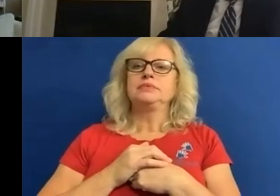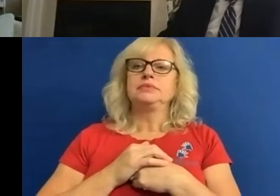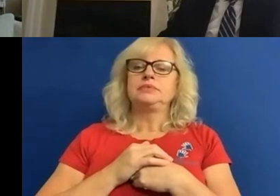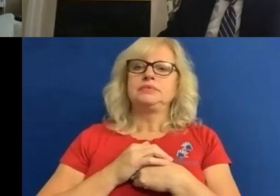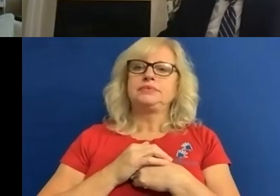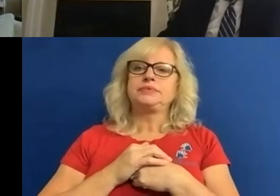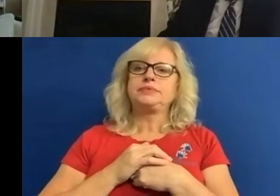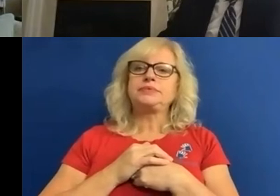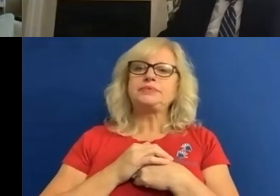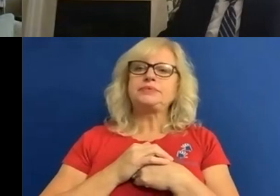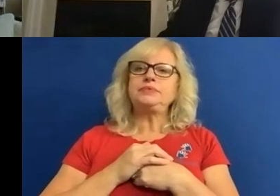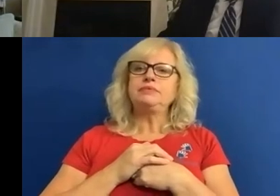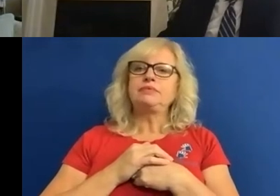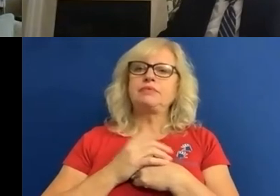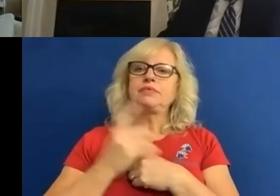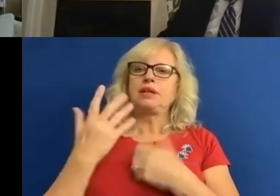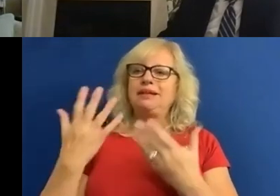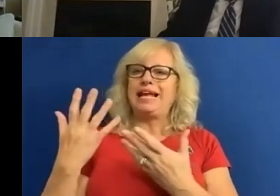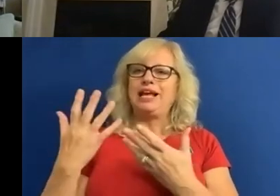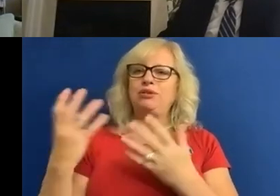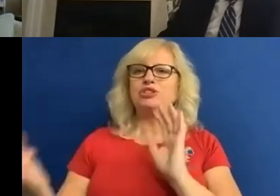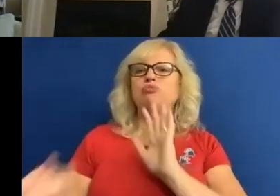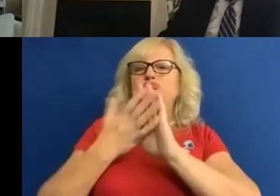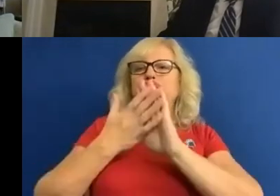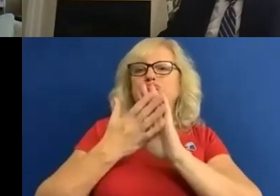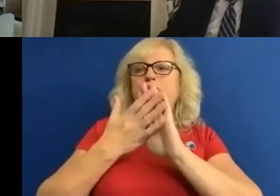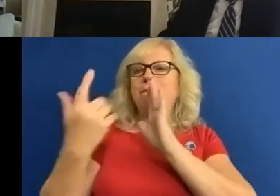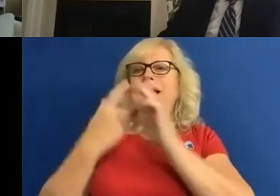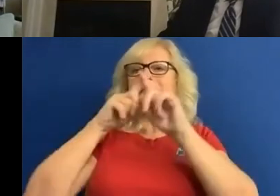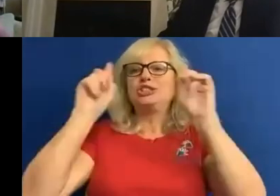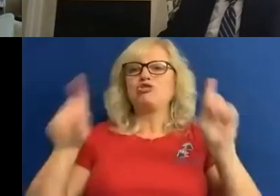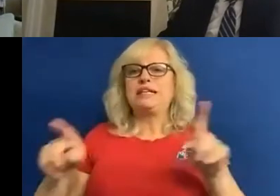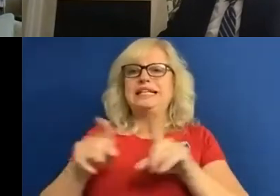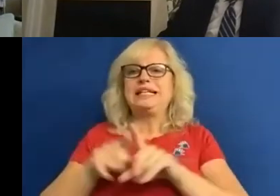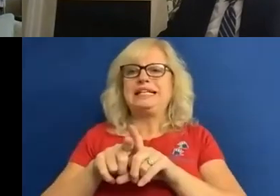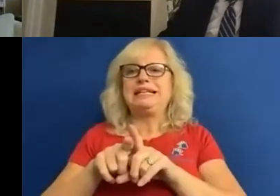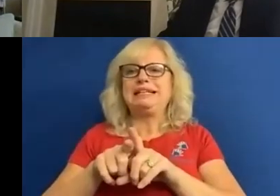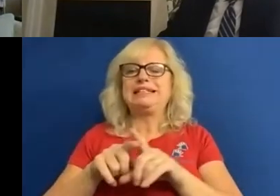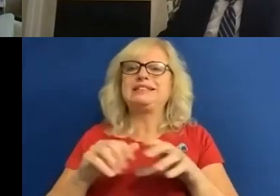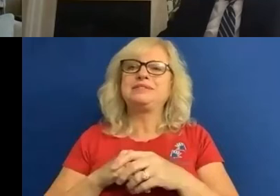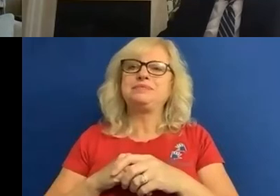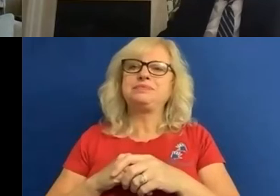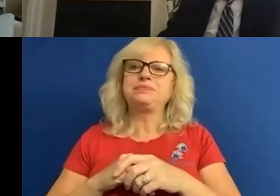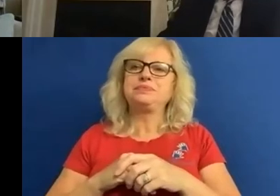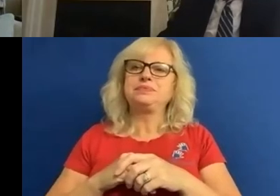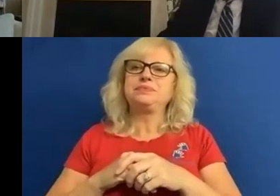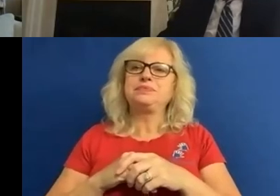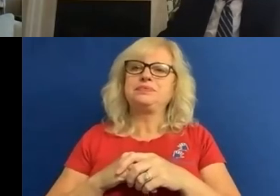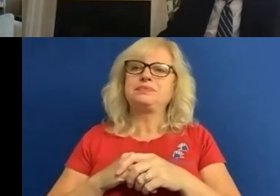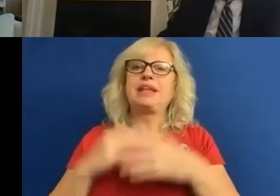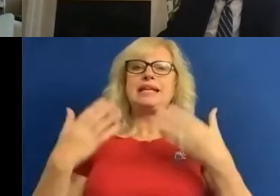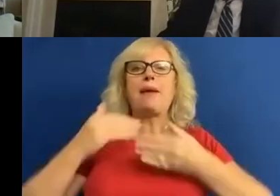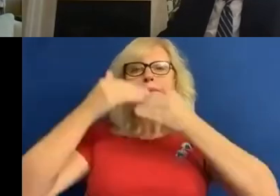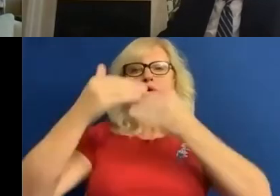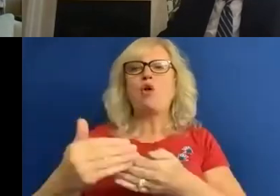Sorry, I'm just calling up my other screen, which is the thing about virtual everything's on your laptop. So we're going to move on